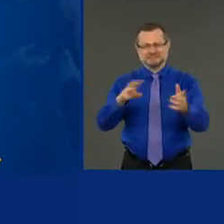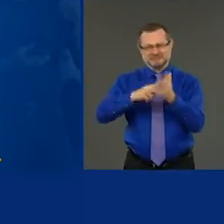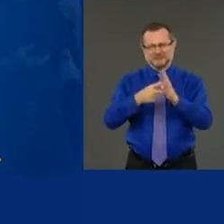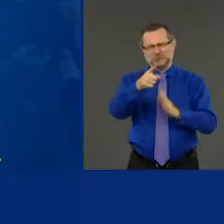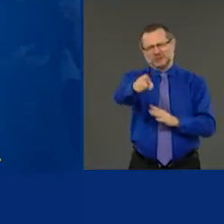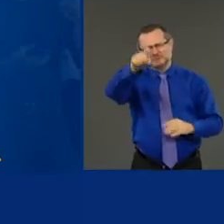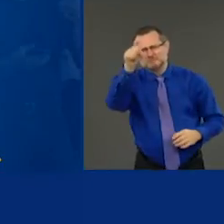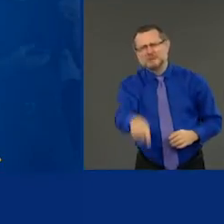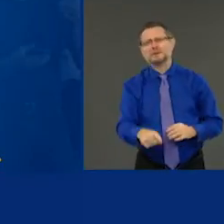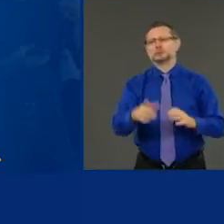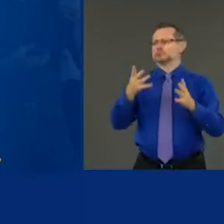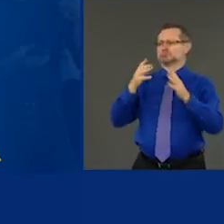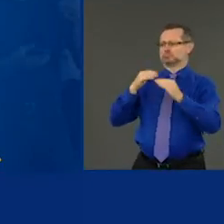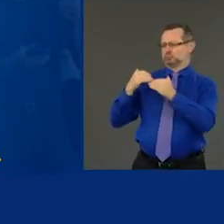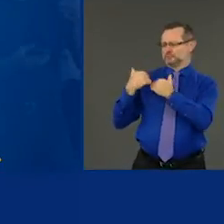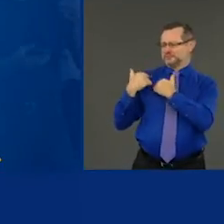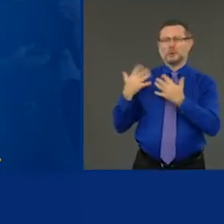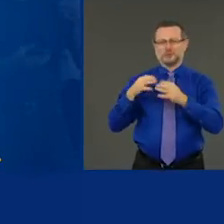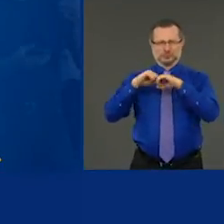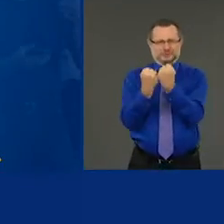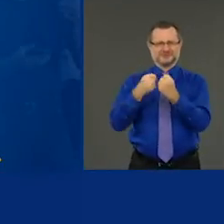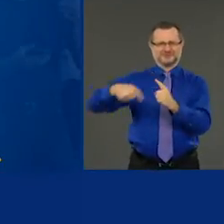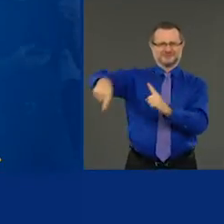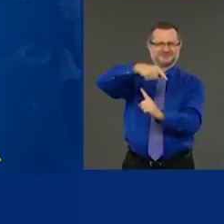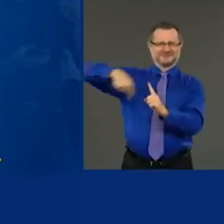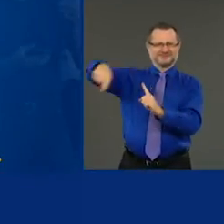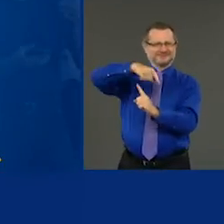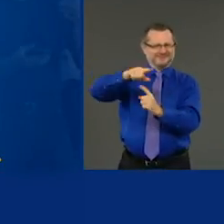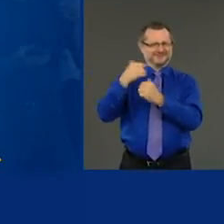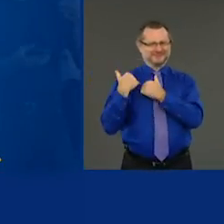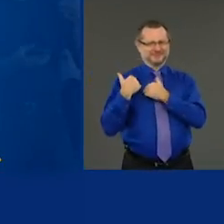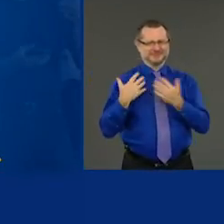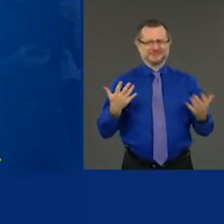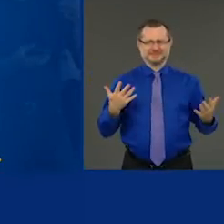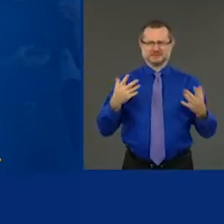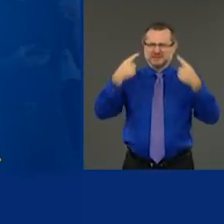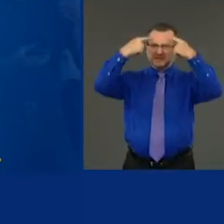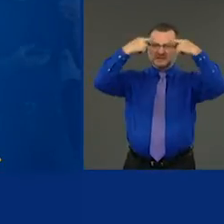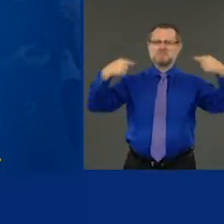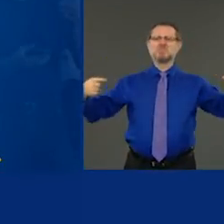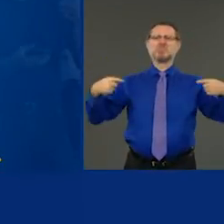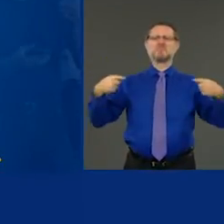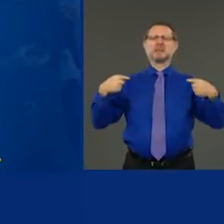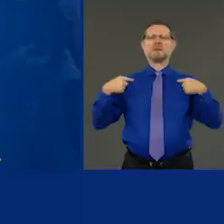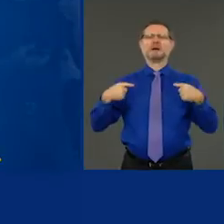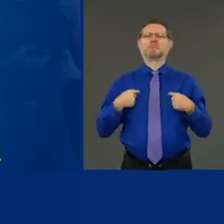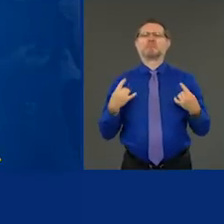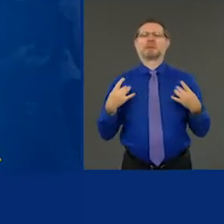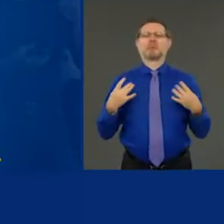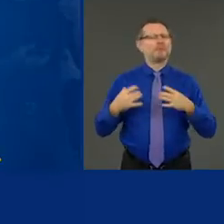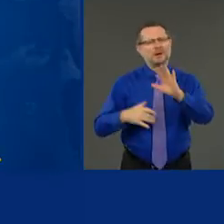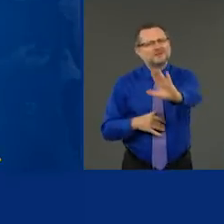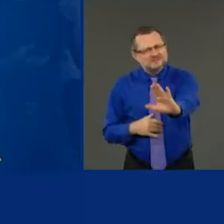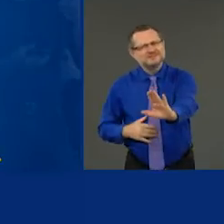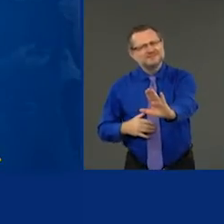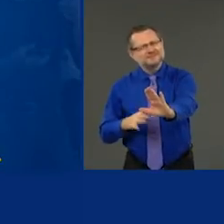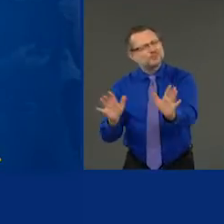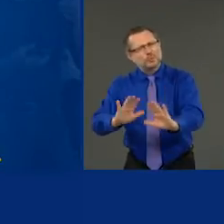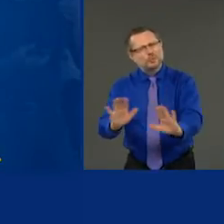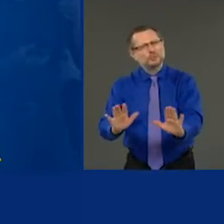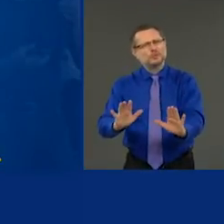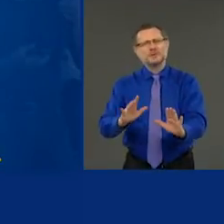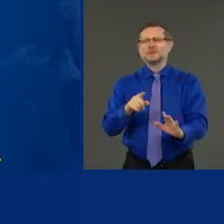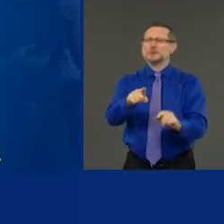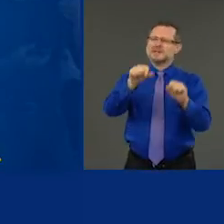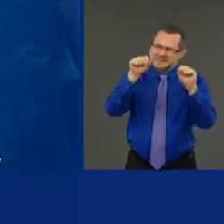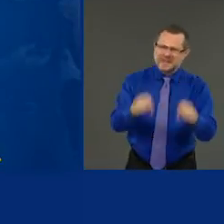at all, it's not just about you. It's not just about you. It's about who you could infect